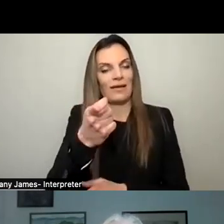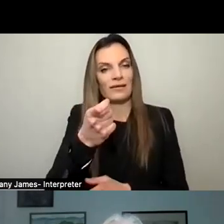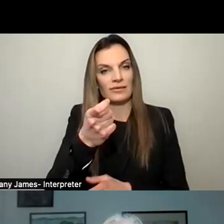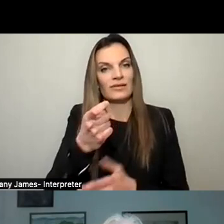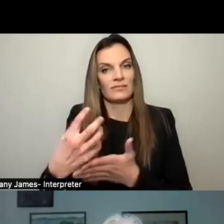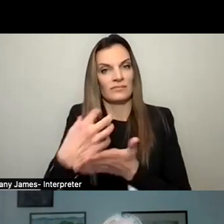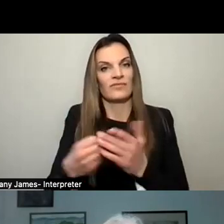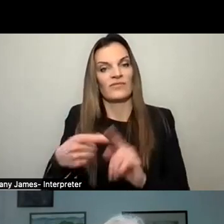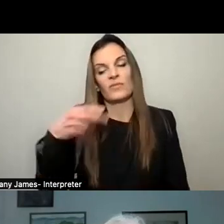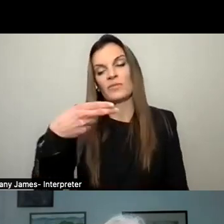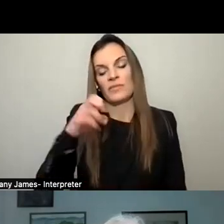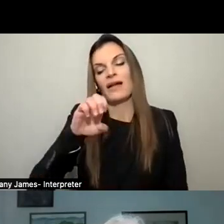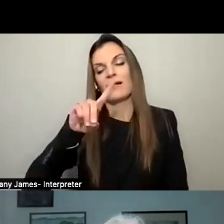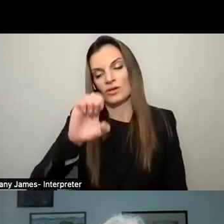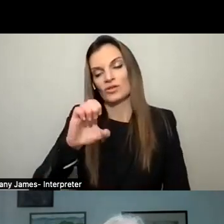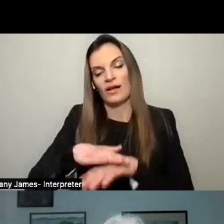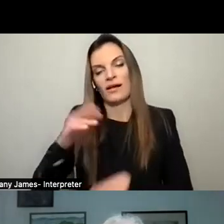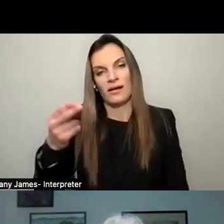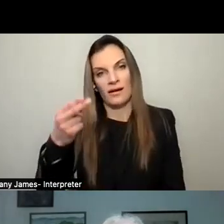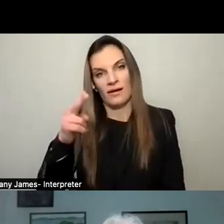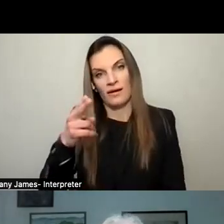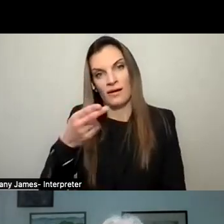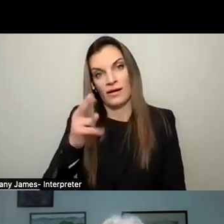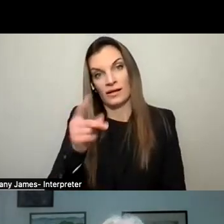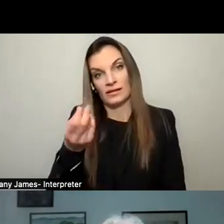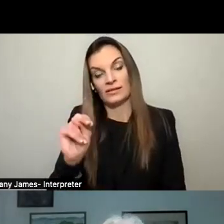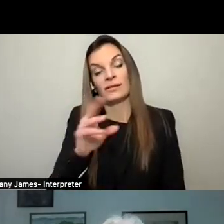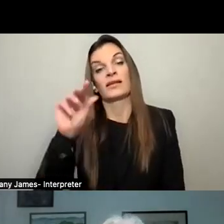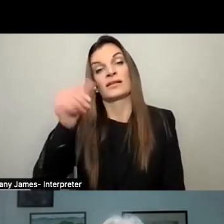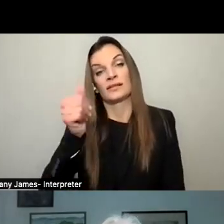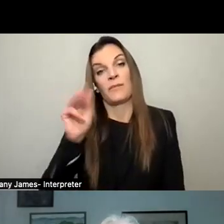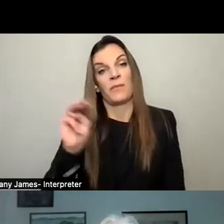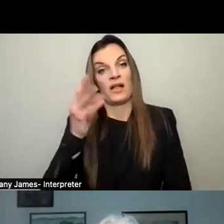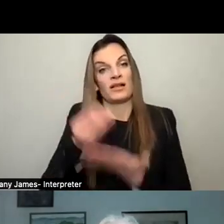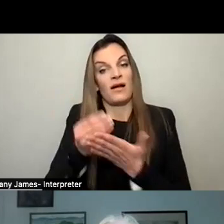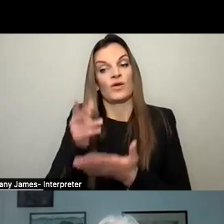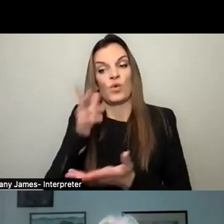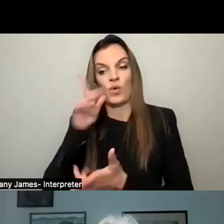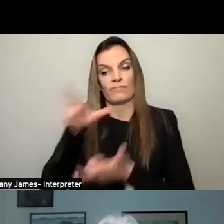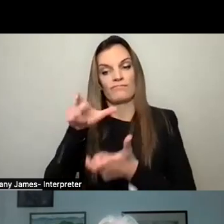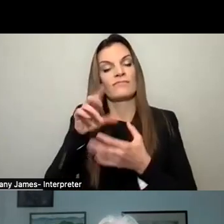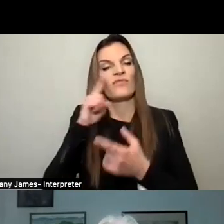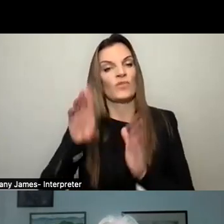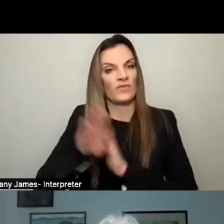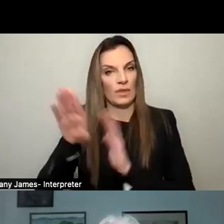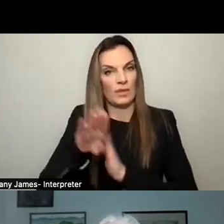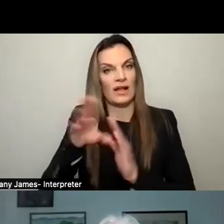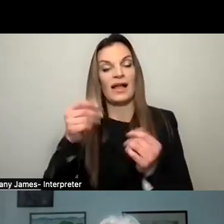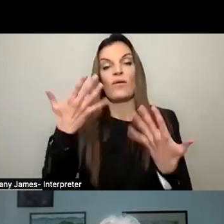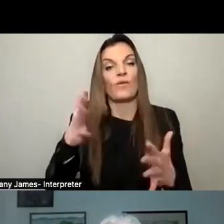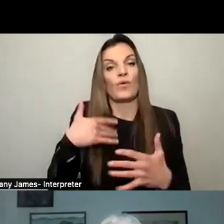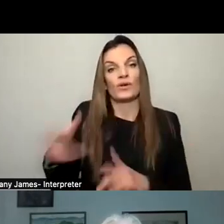Edge on Hudson, in addition to $10 million in development fees that are coming in and significant grants that we've already